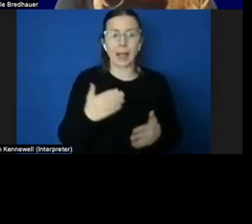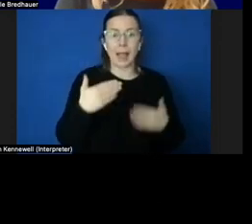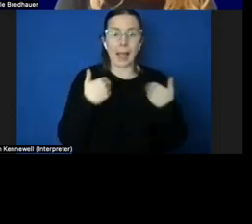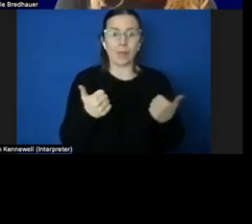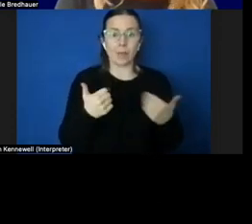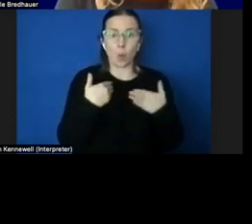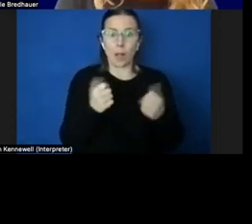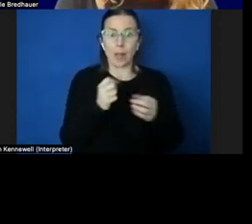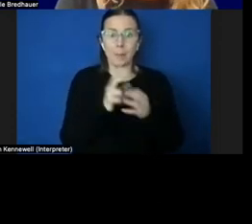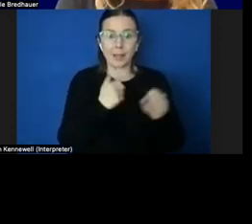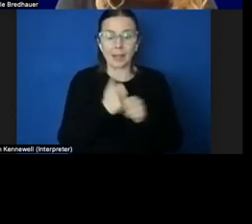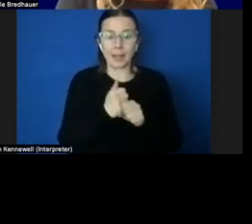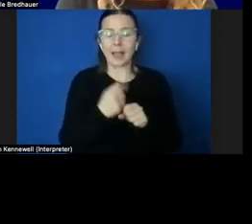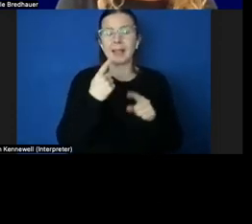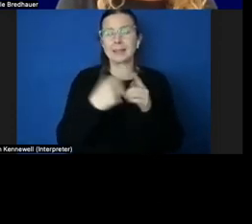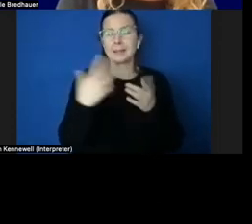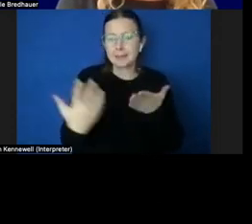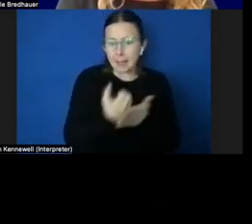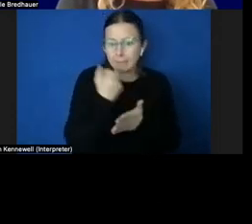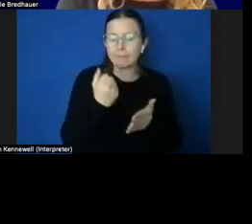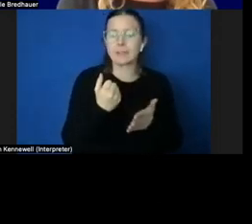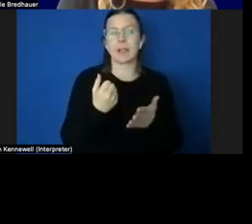safety and access.